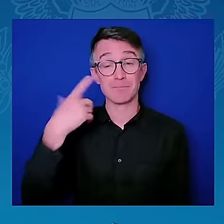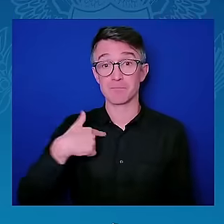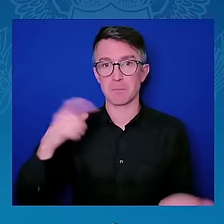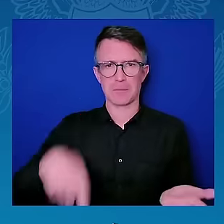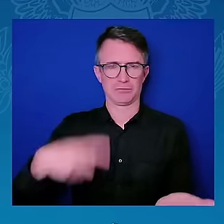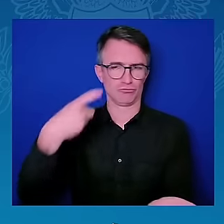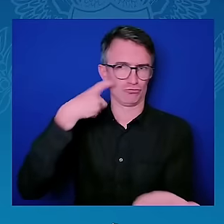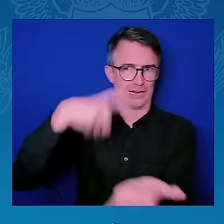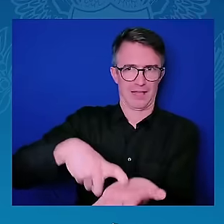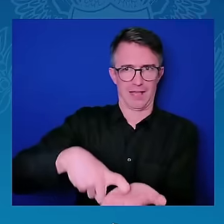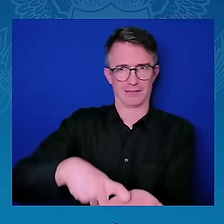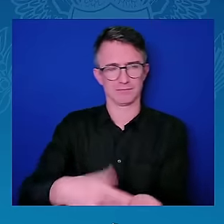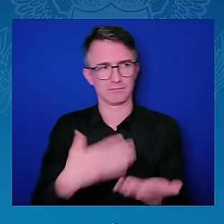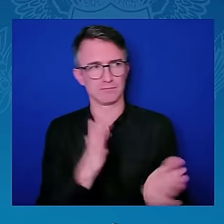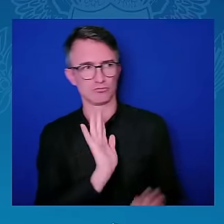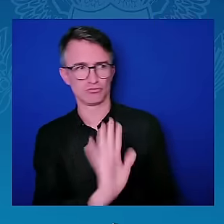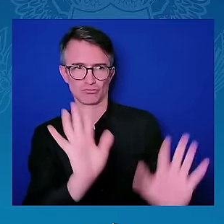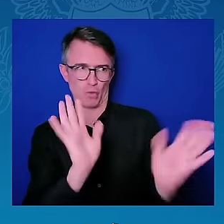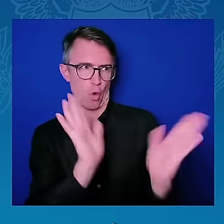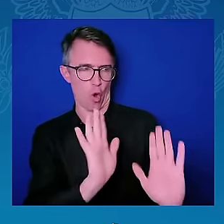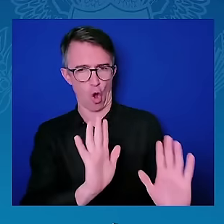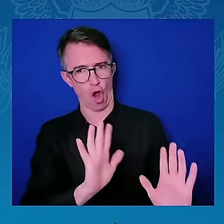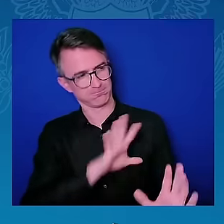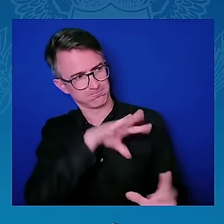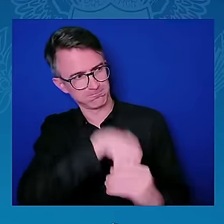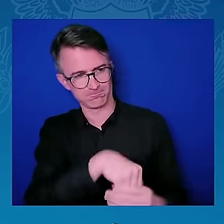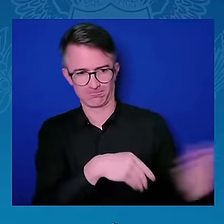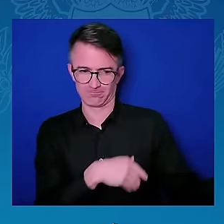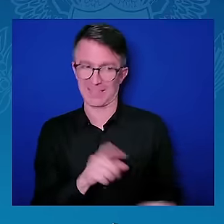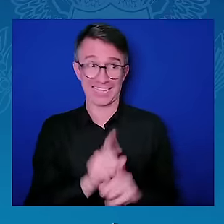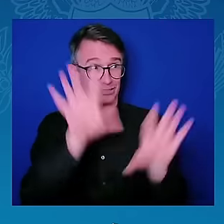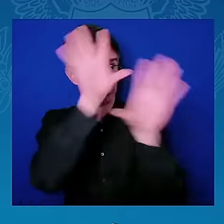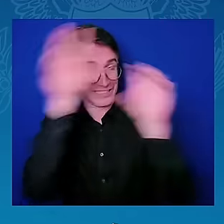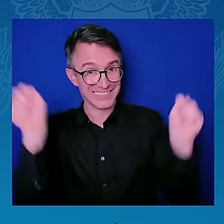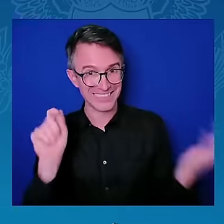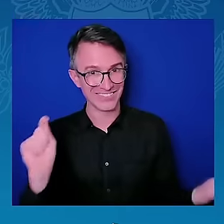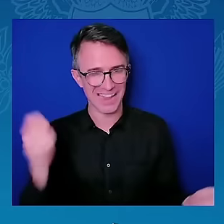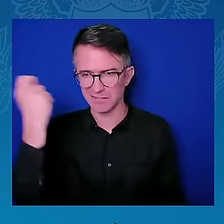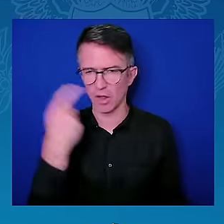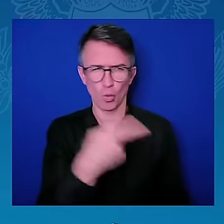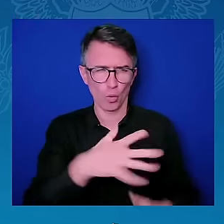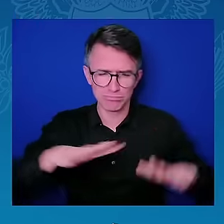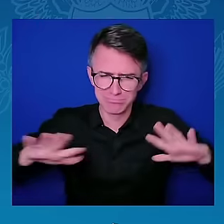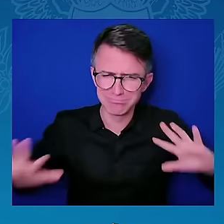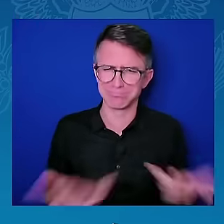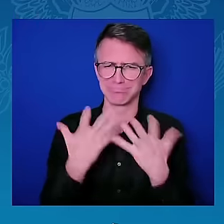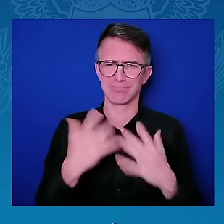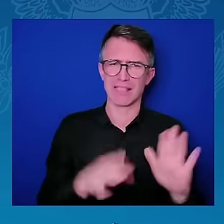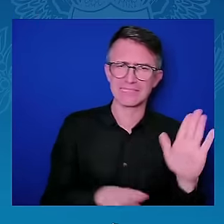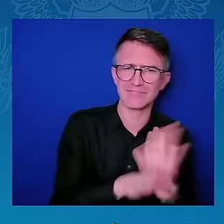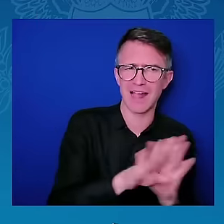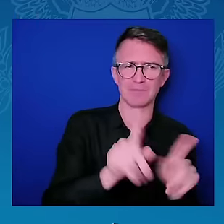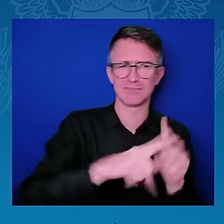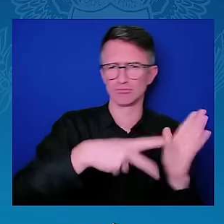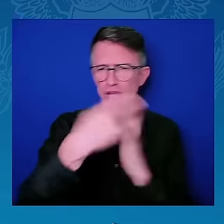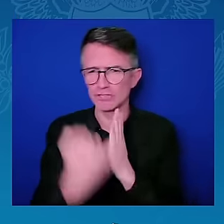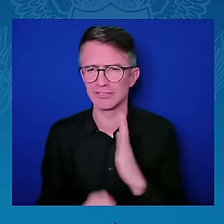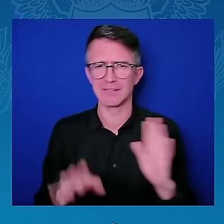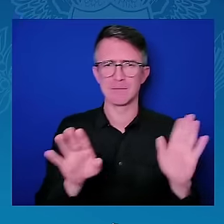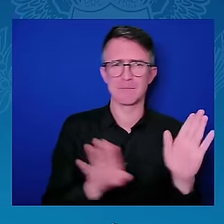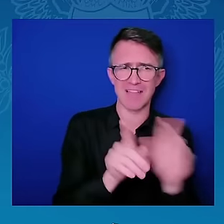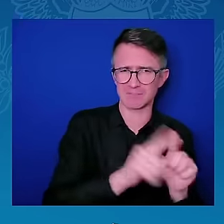sector, partnering with Kenyans, with the Kenyan government, in a way that recognizes the